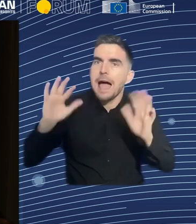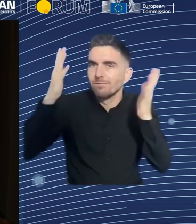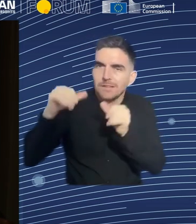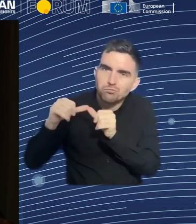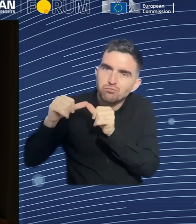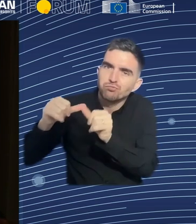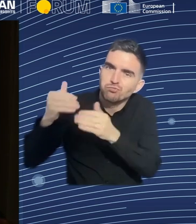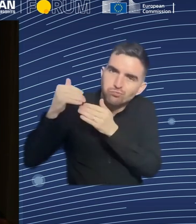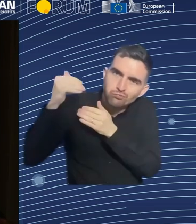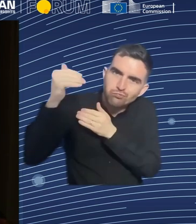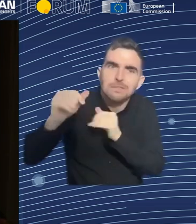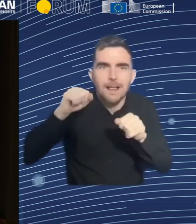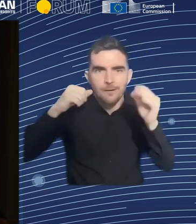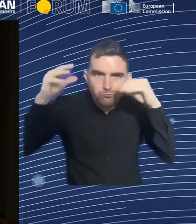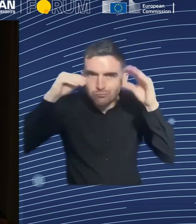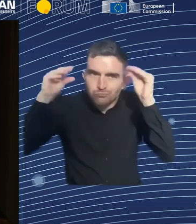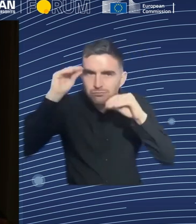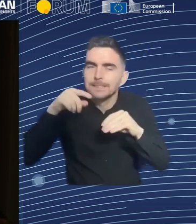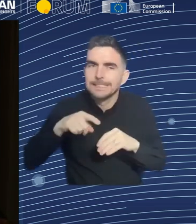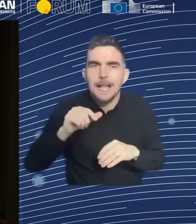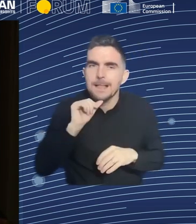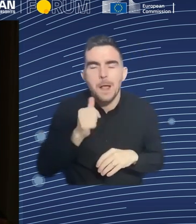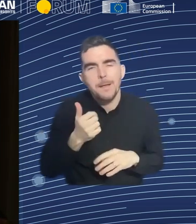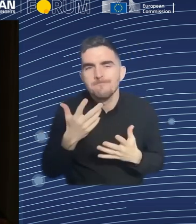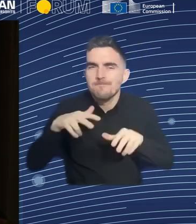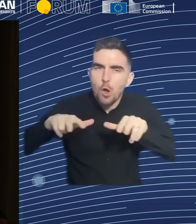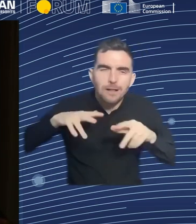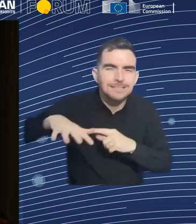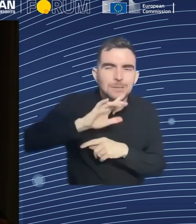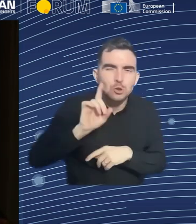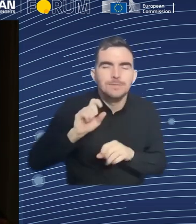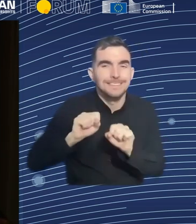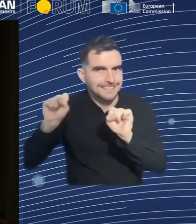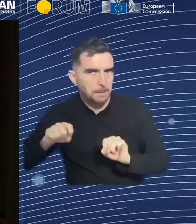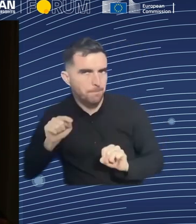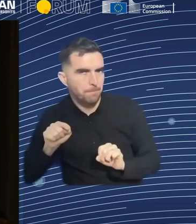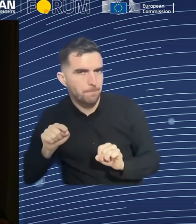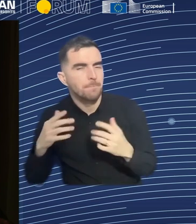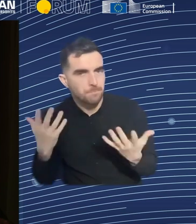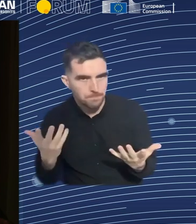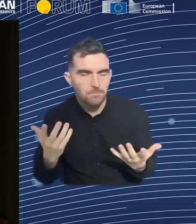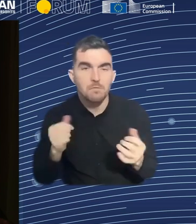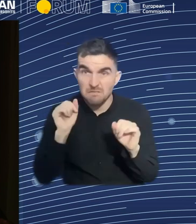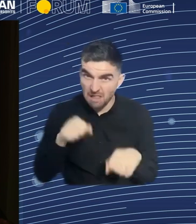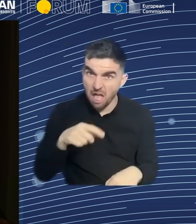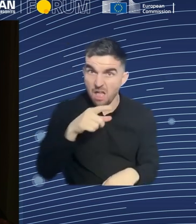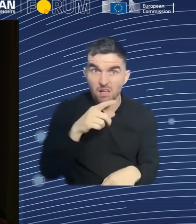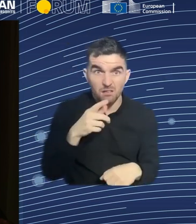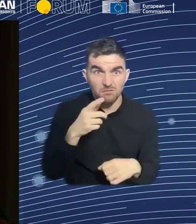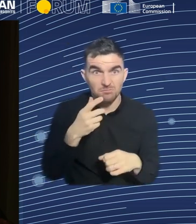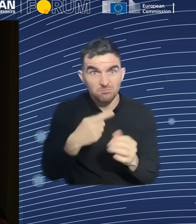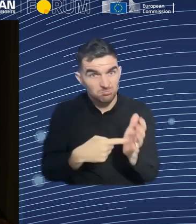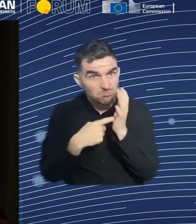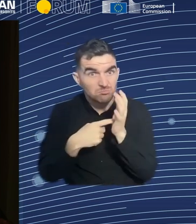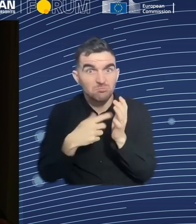systemic needs? And are you sort of up for it? Because otherwise it's obligations to have a day, a year will not really be a systemic